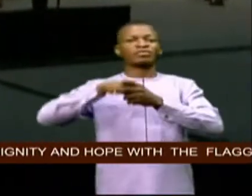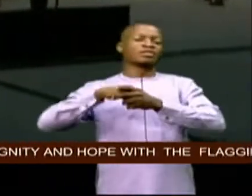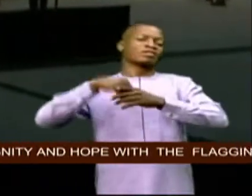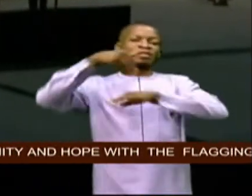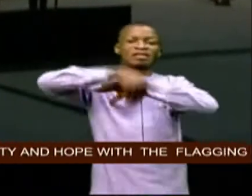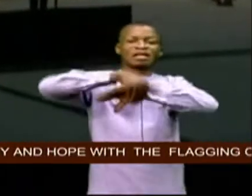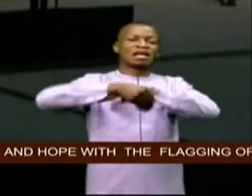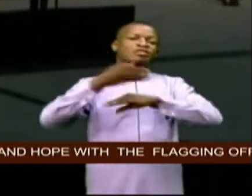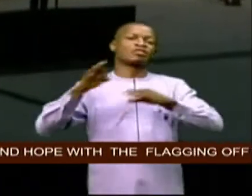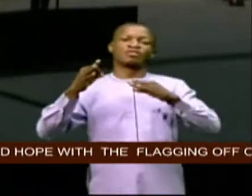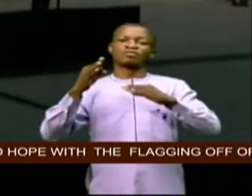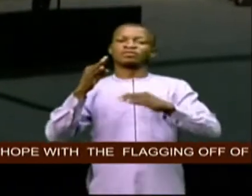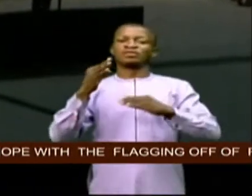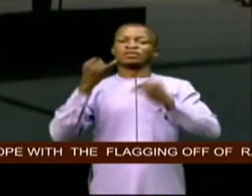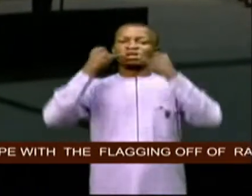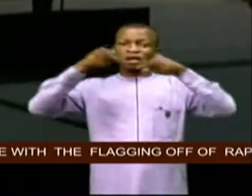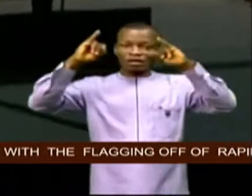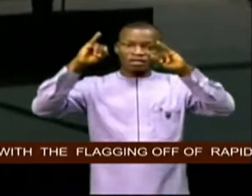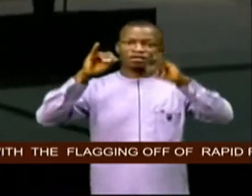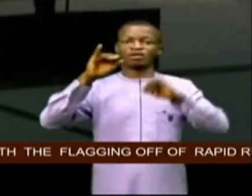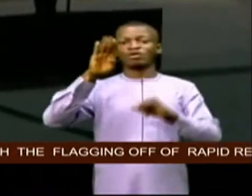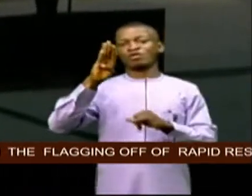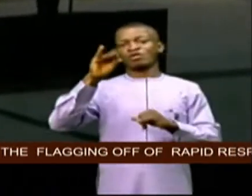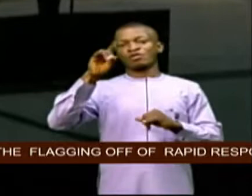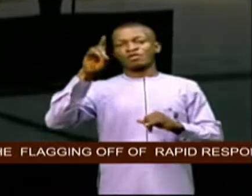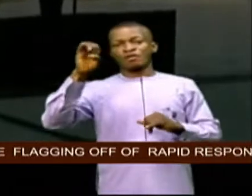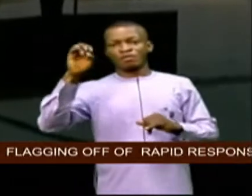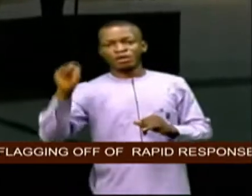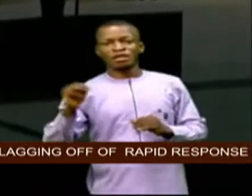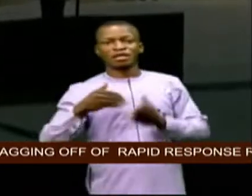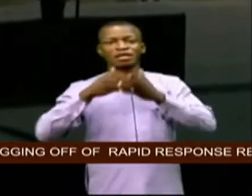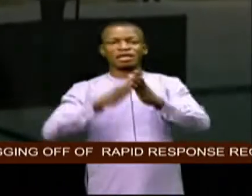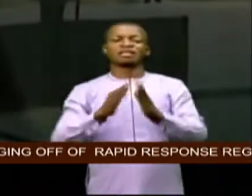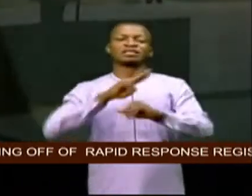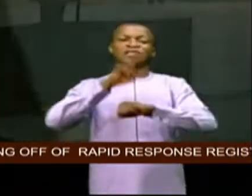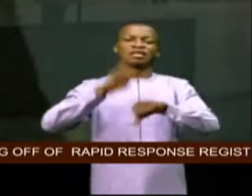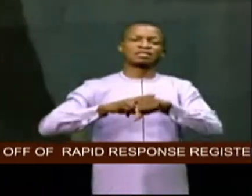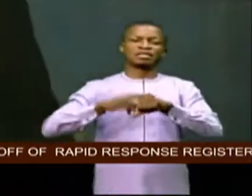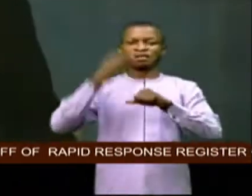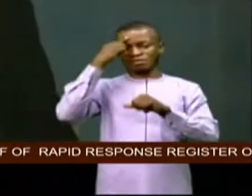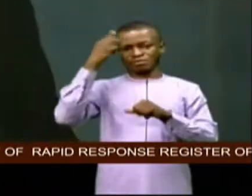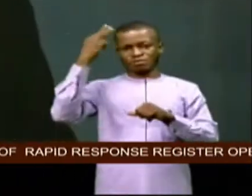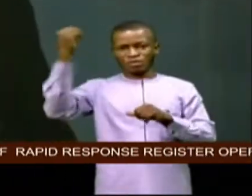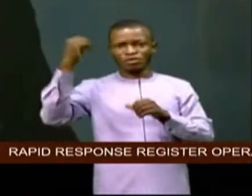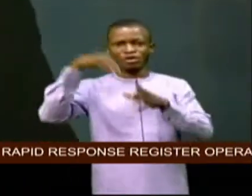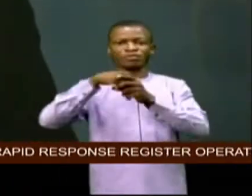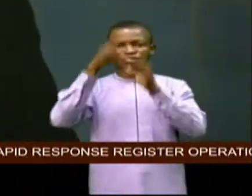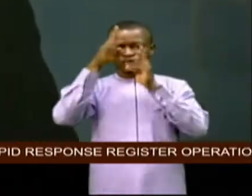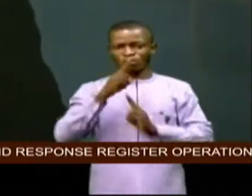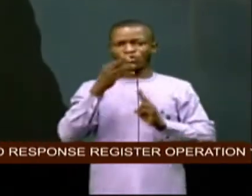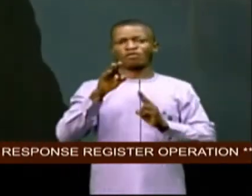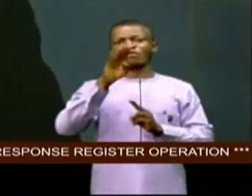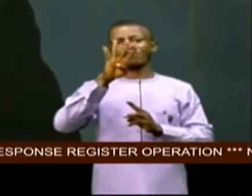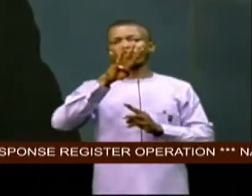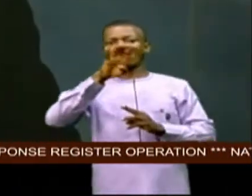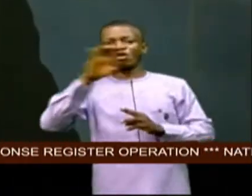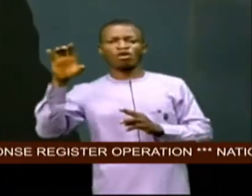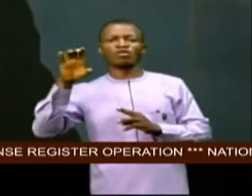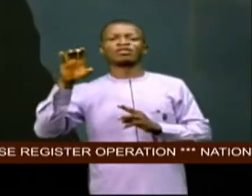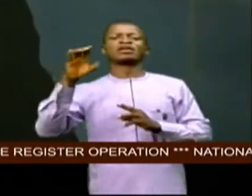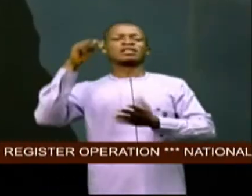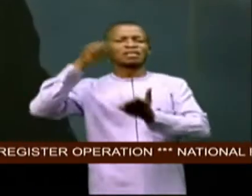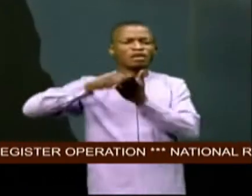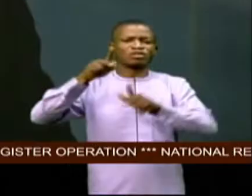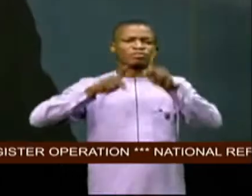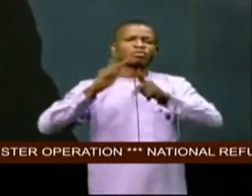tuesday u.s president joe biden led a national memorial in honor of the 400 000 people across the united